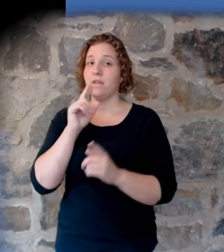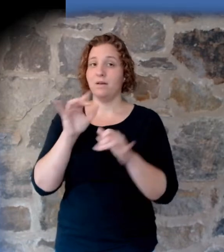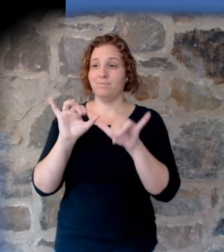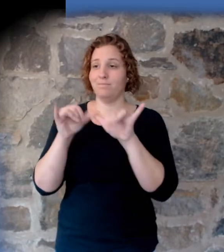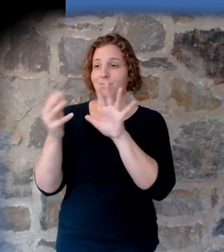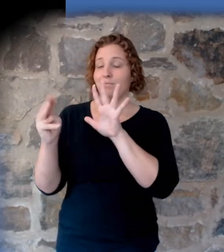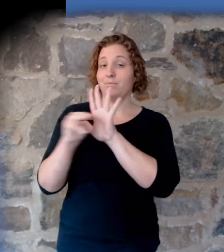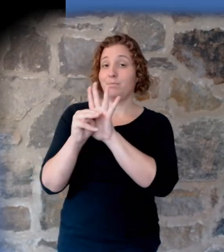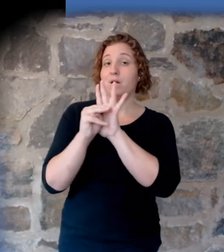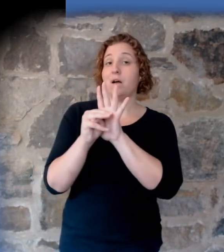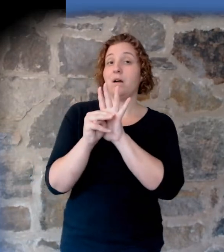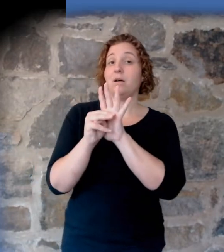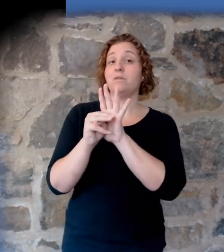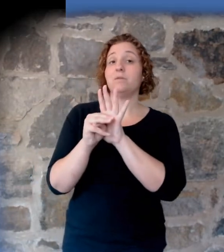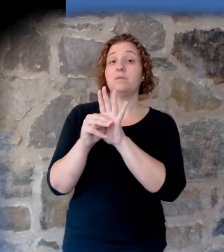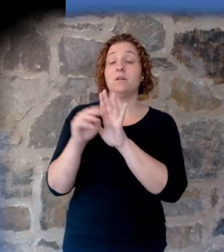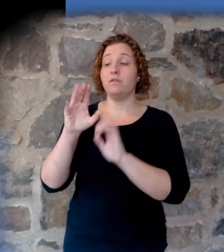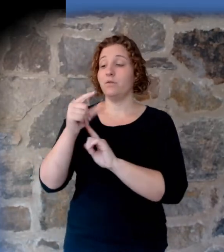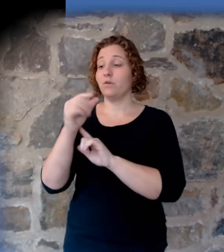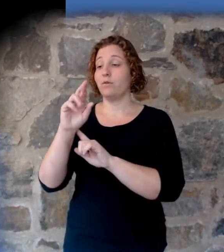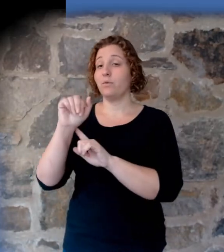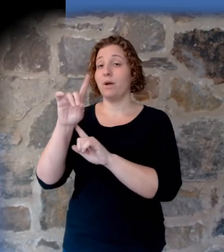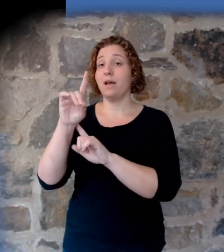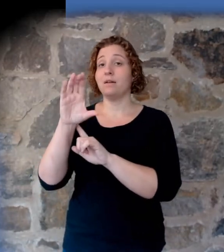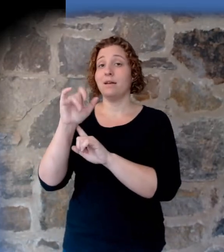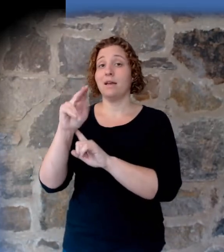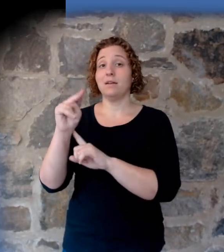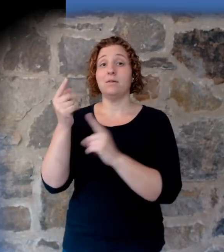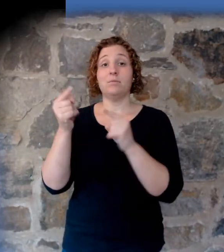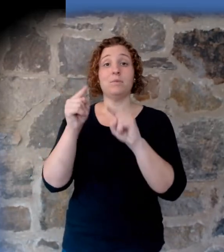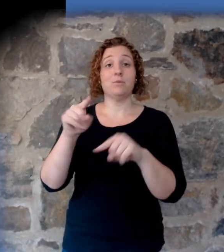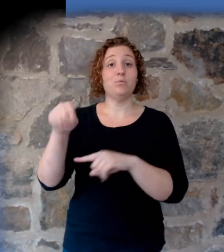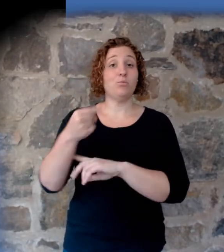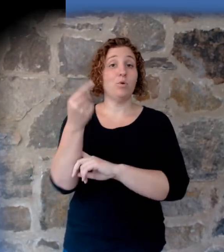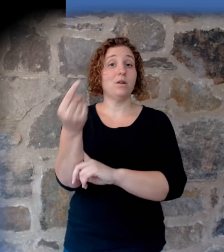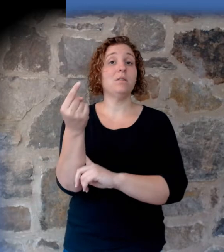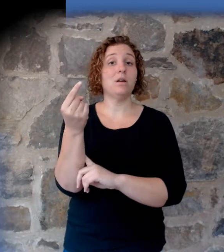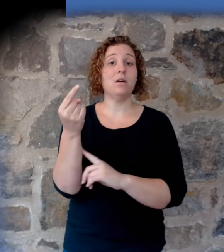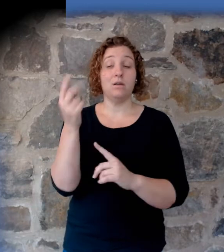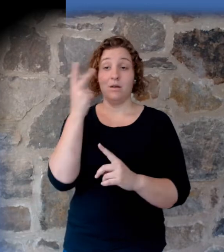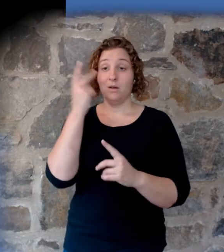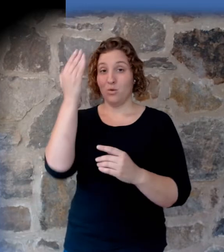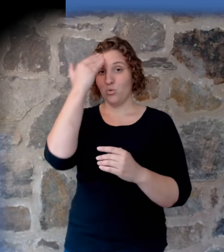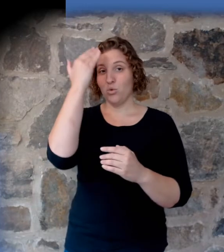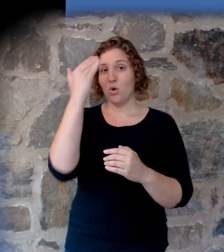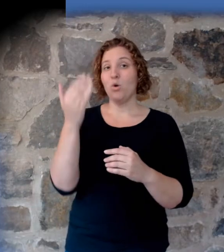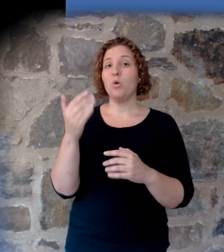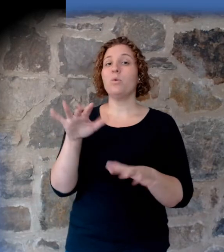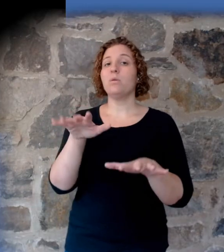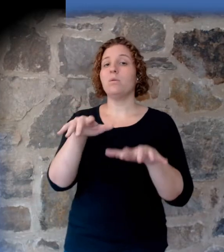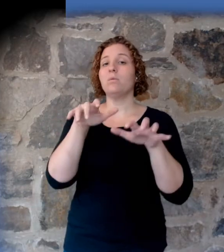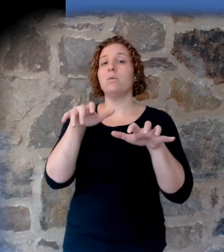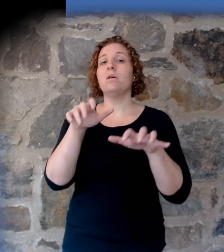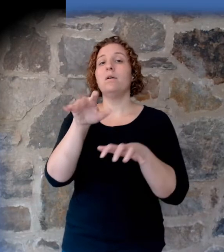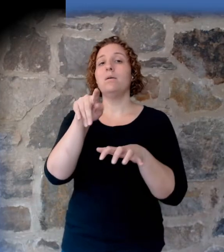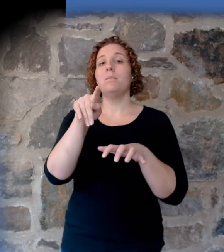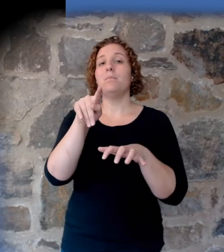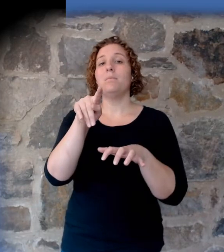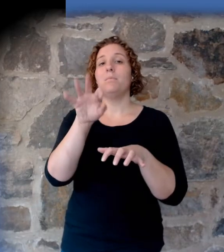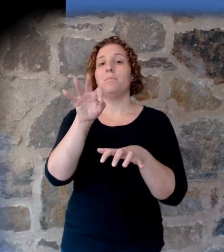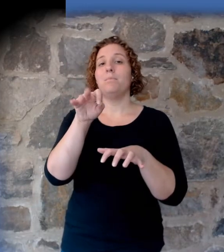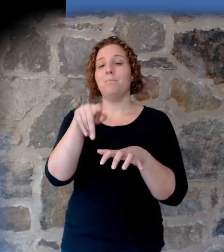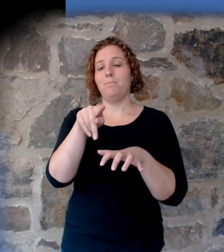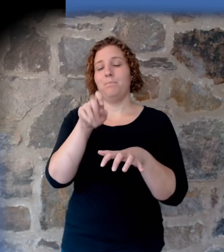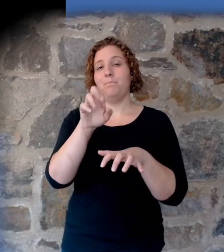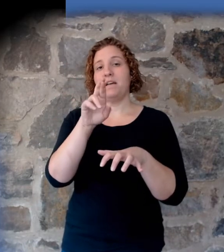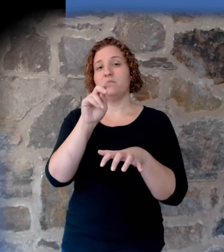happened in a single day. And people may have heard of the petrified forest at Yellowstone National Park. And the conventional thinking is